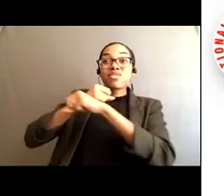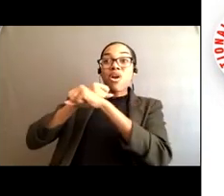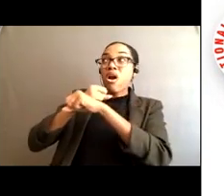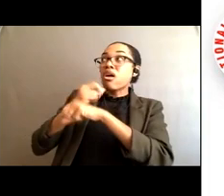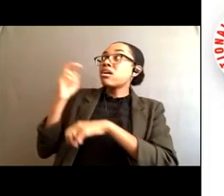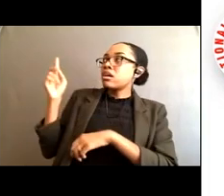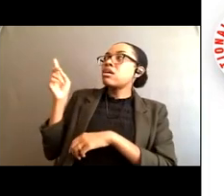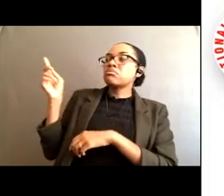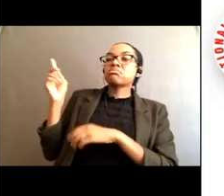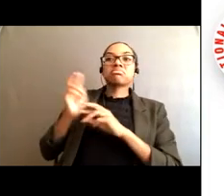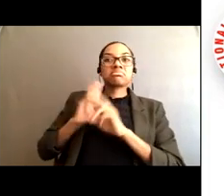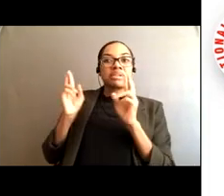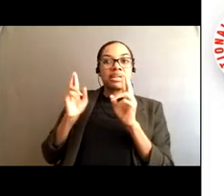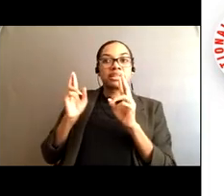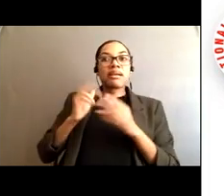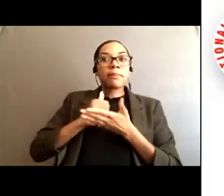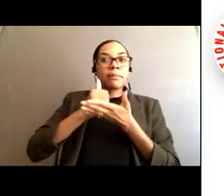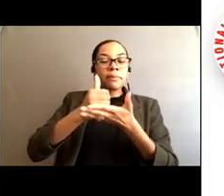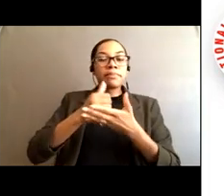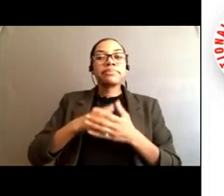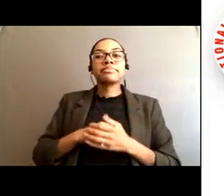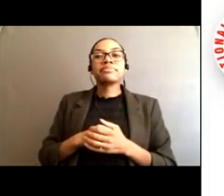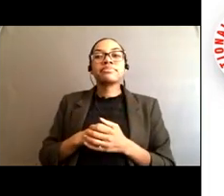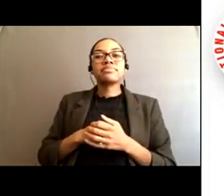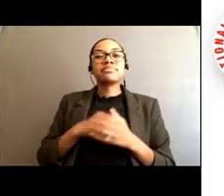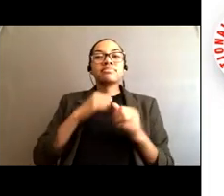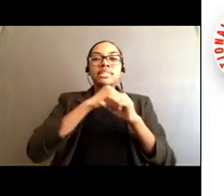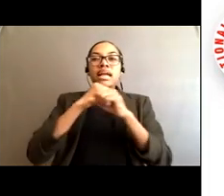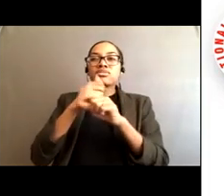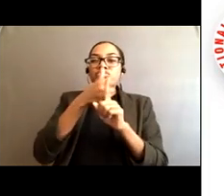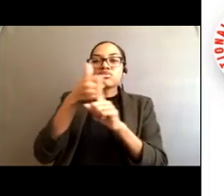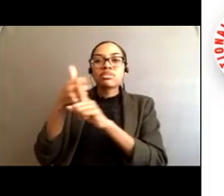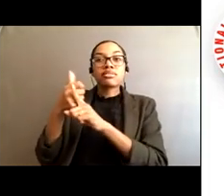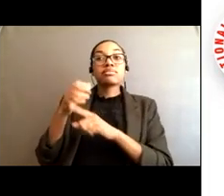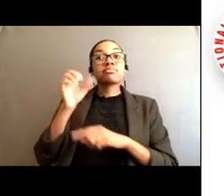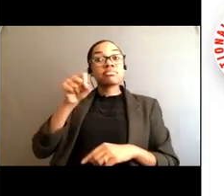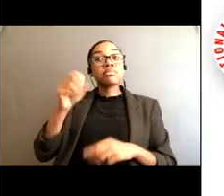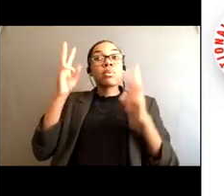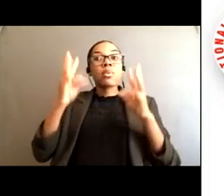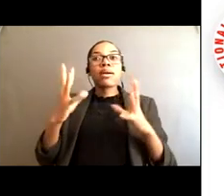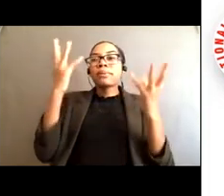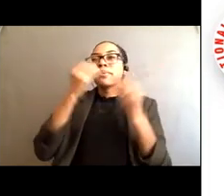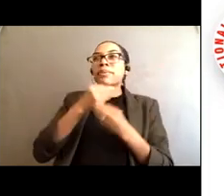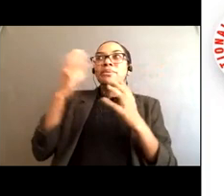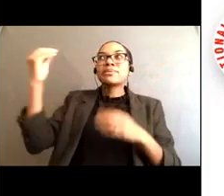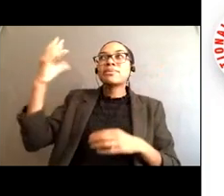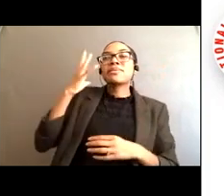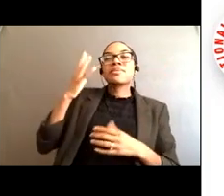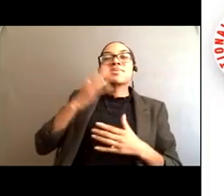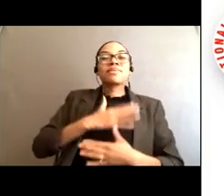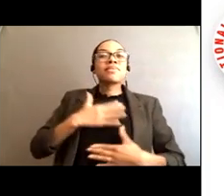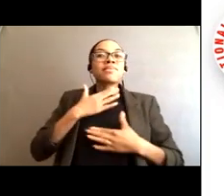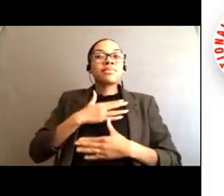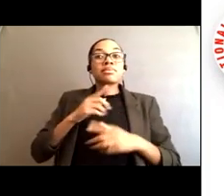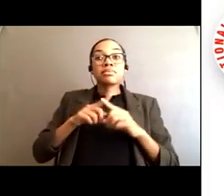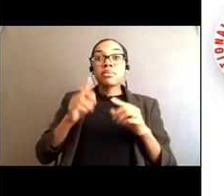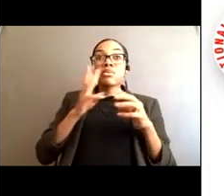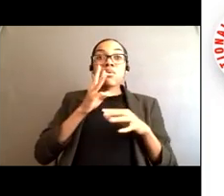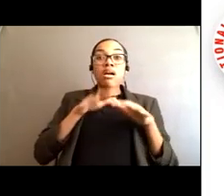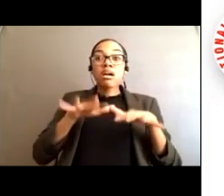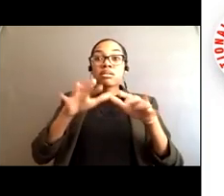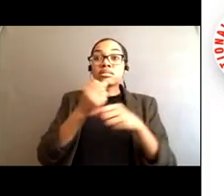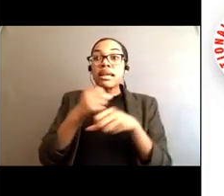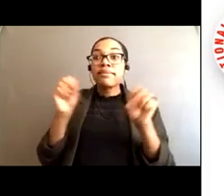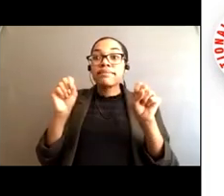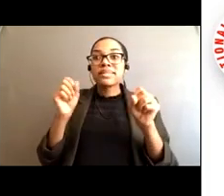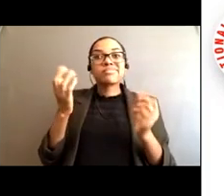protect yourself as much as possible. Just because the weather's beautiful doesn't mean the ocean is safe. And so with that, I will turn